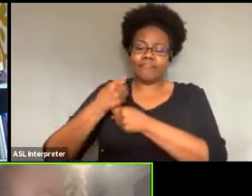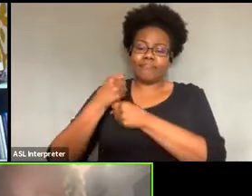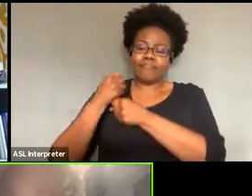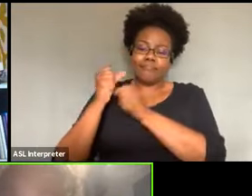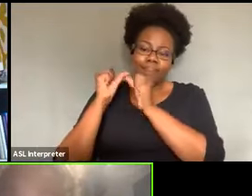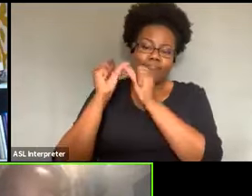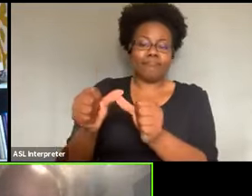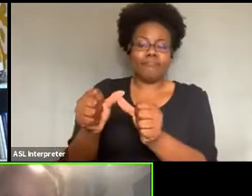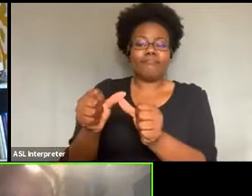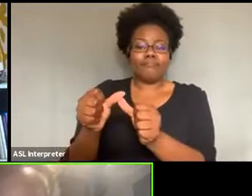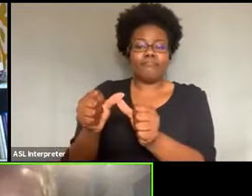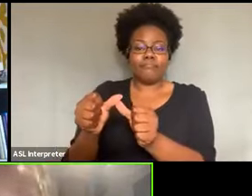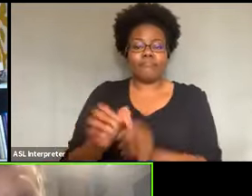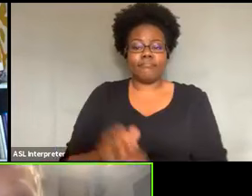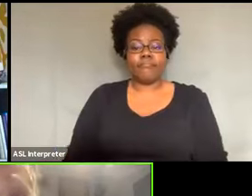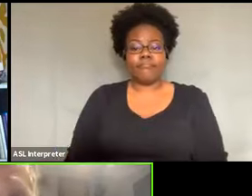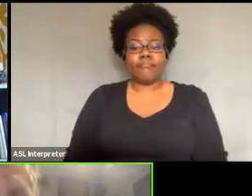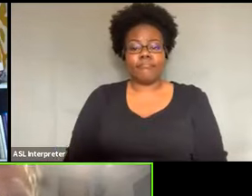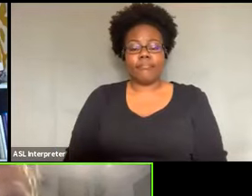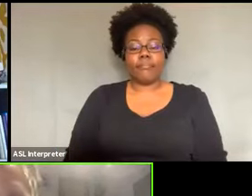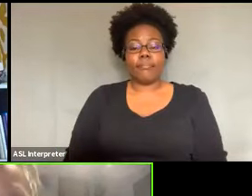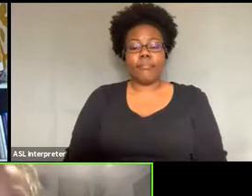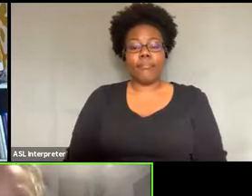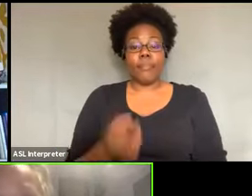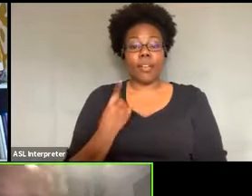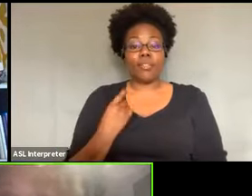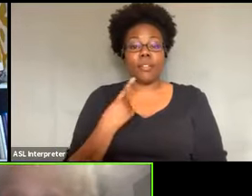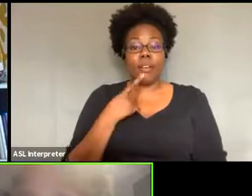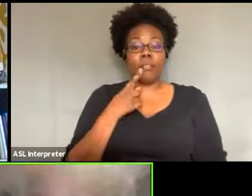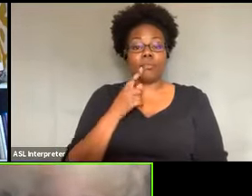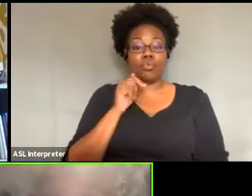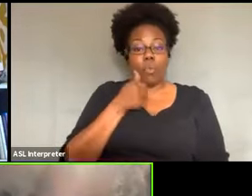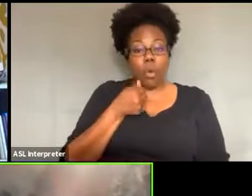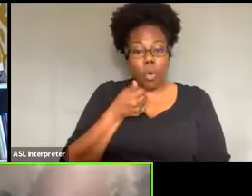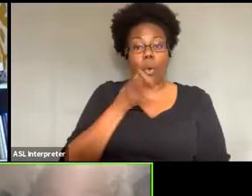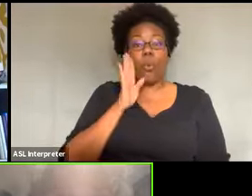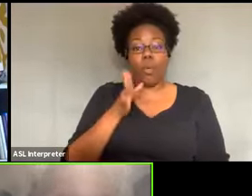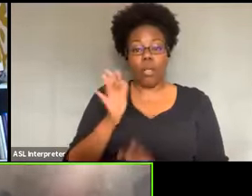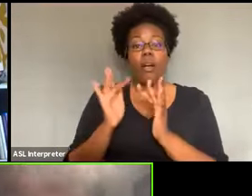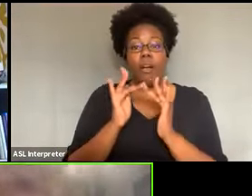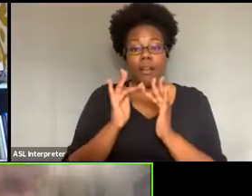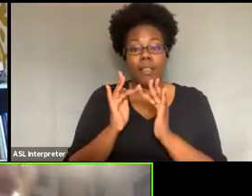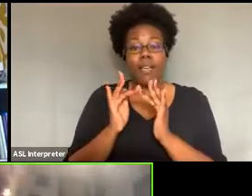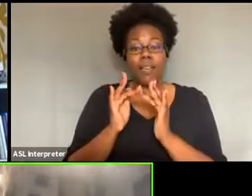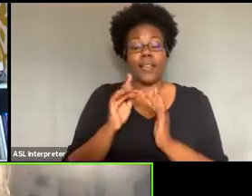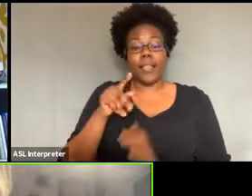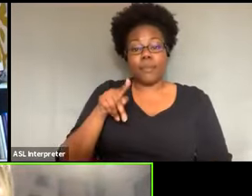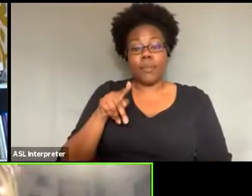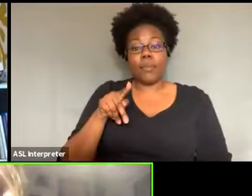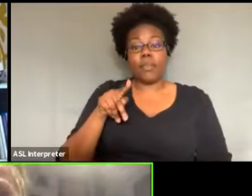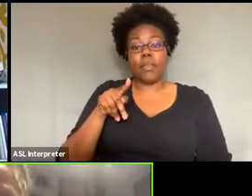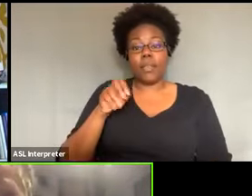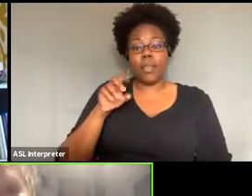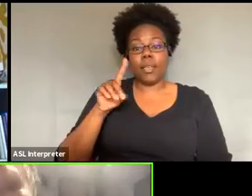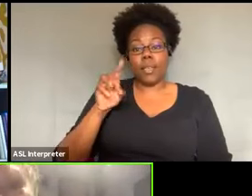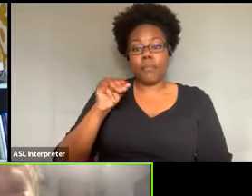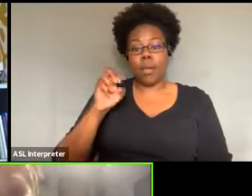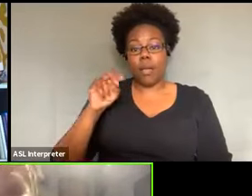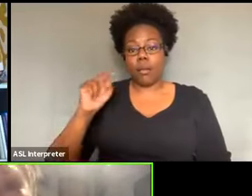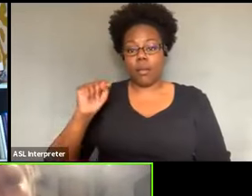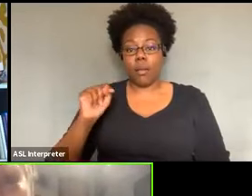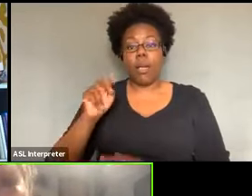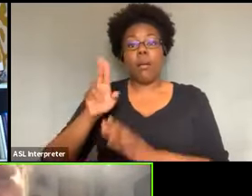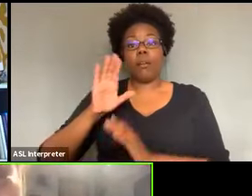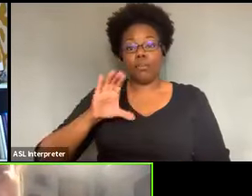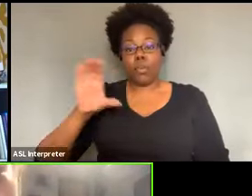our, as our elders, but we are online tomorrow. Pima community college has really, really come through. And you're also going to hear a little